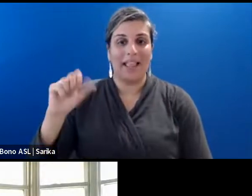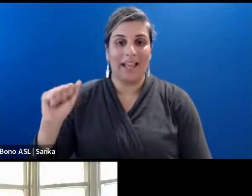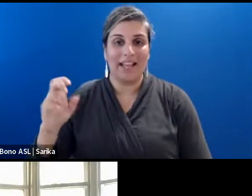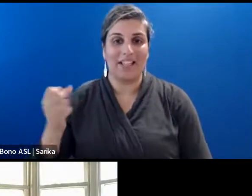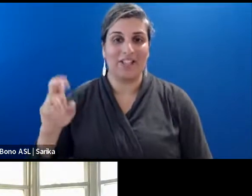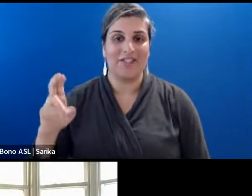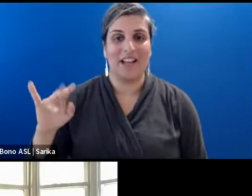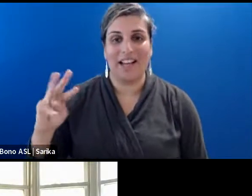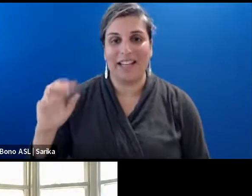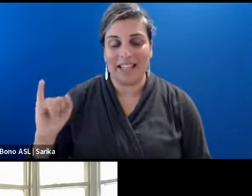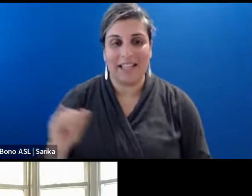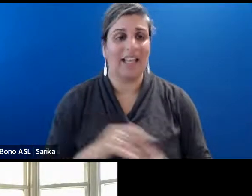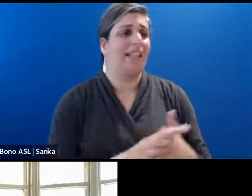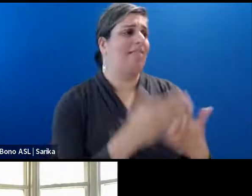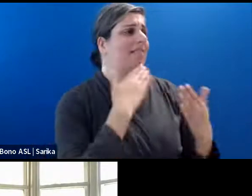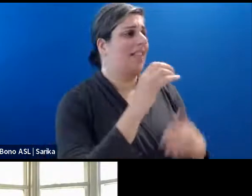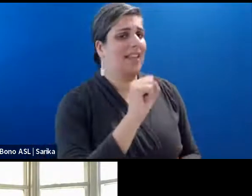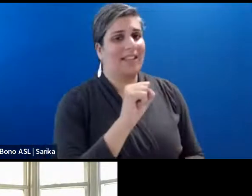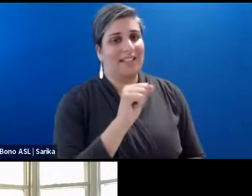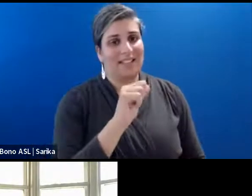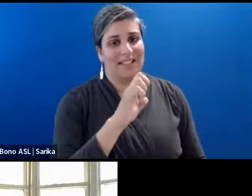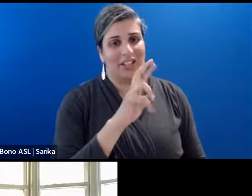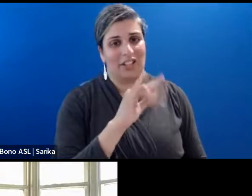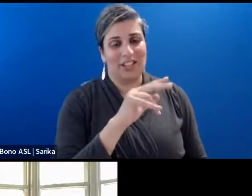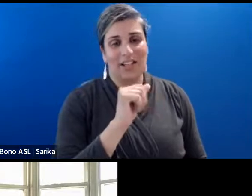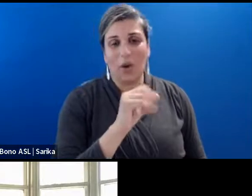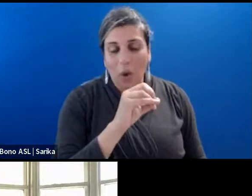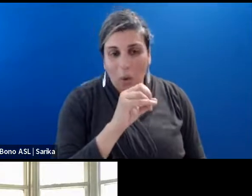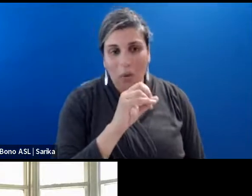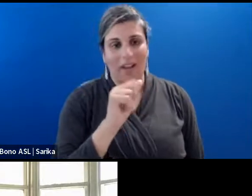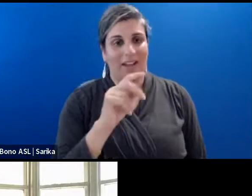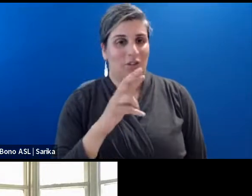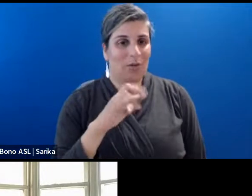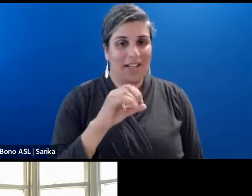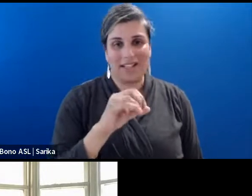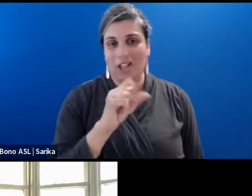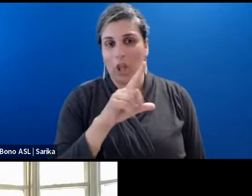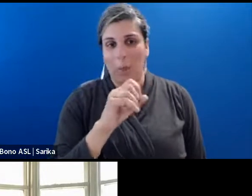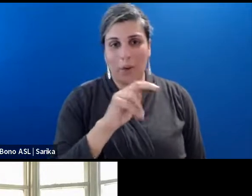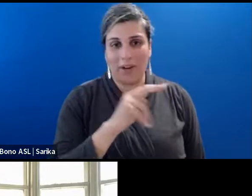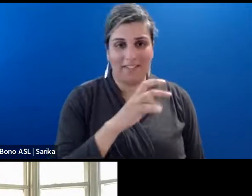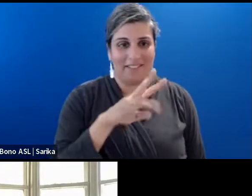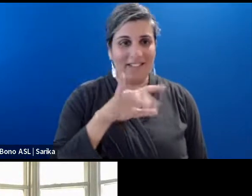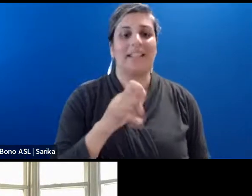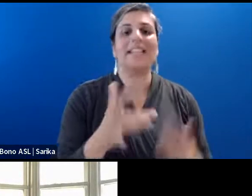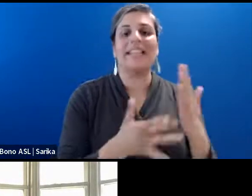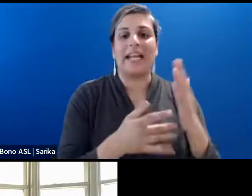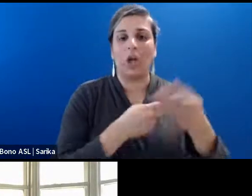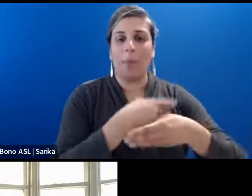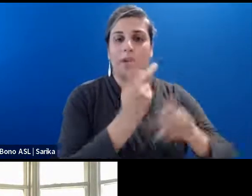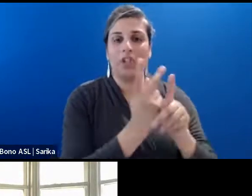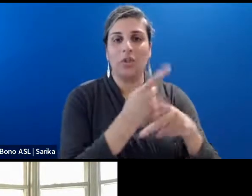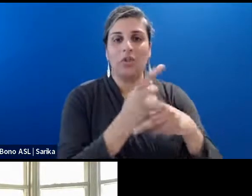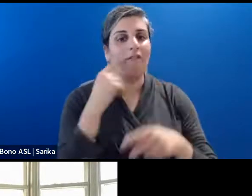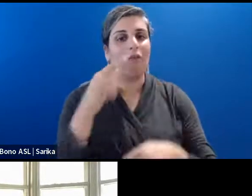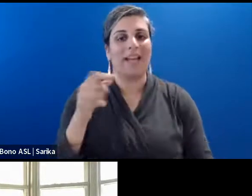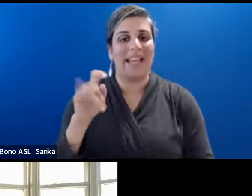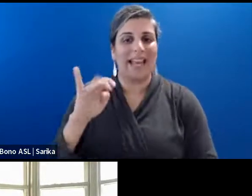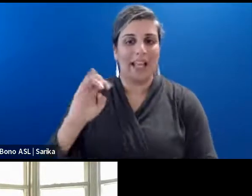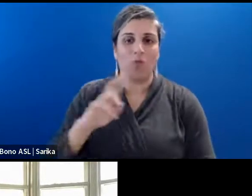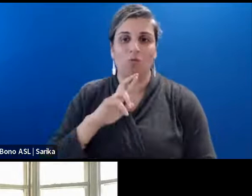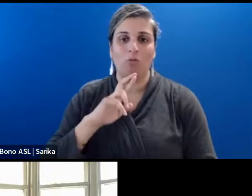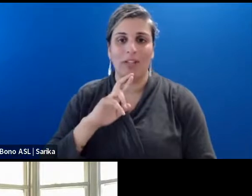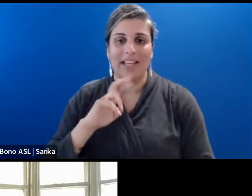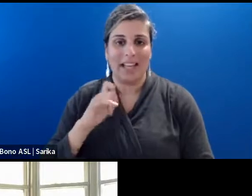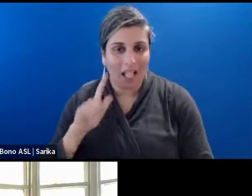Sergio Andres Lobonavia, who is the technical producer for Getting Real. And they all helped us bring this together